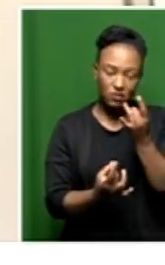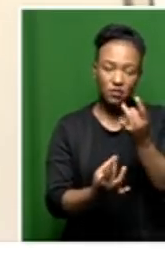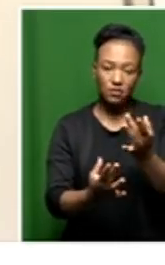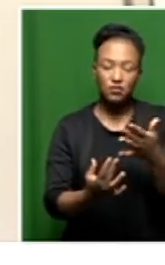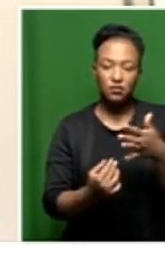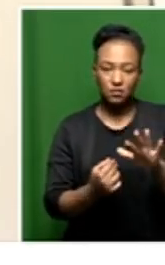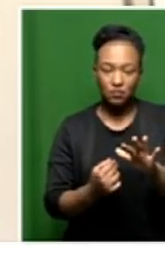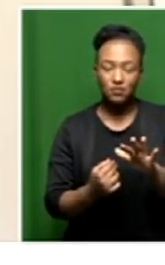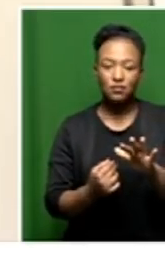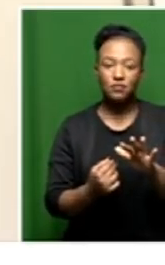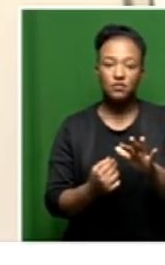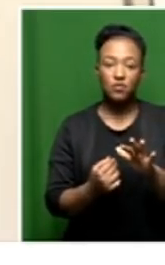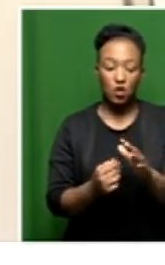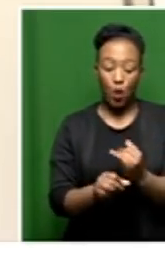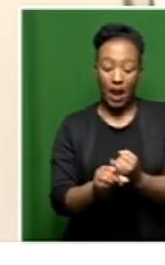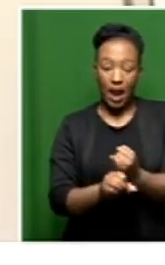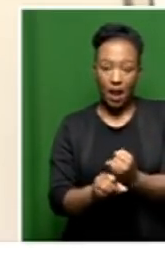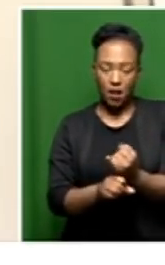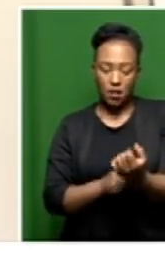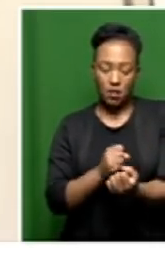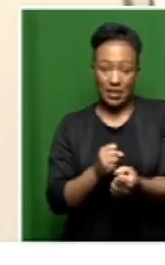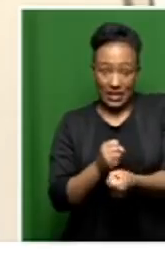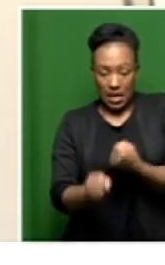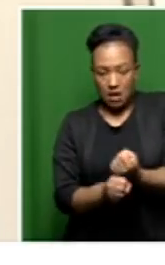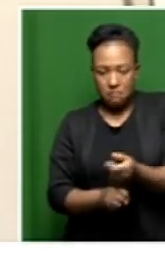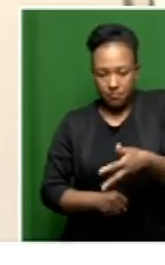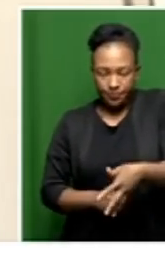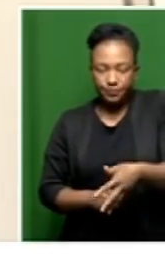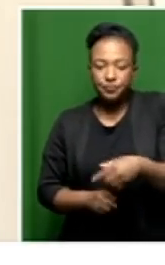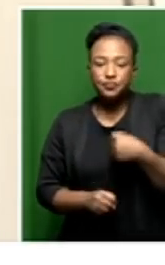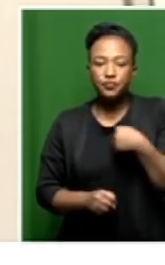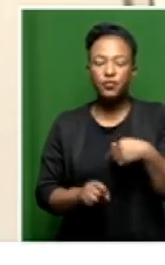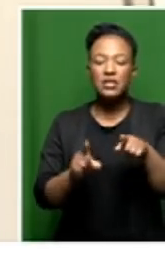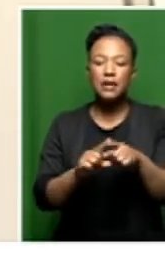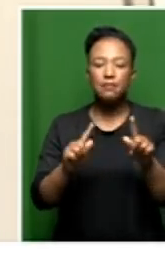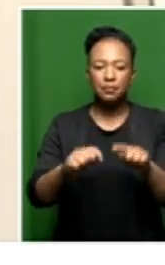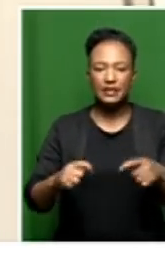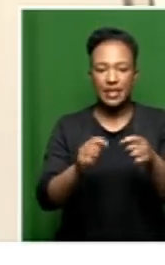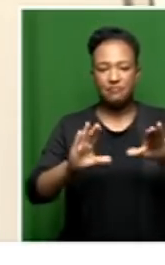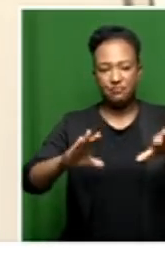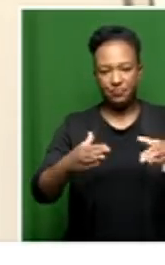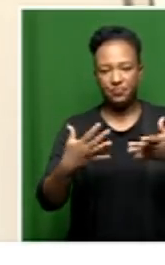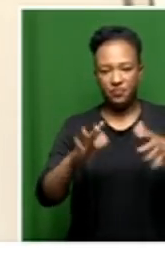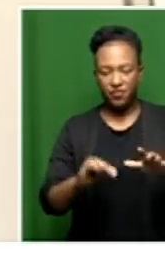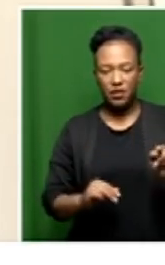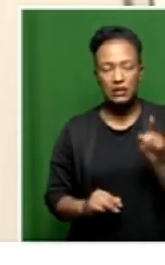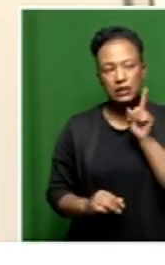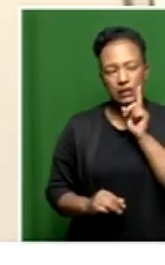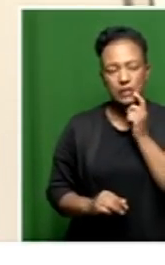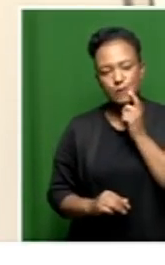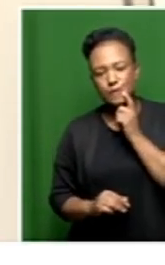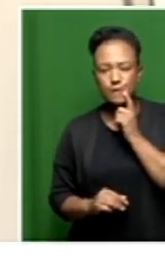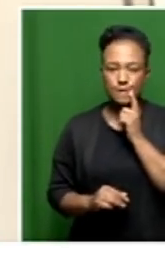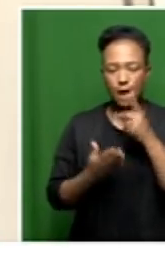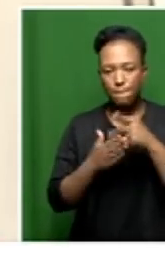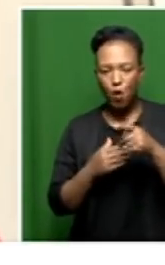as early as this year, I also, together with the team, we said, let's look where we are